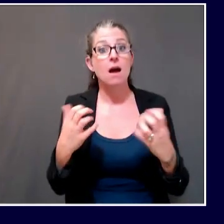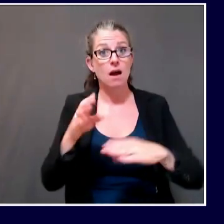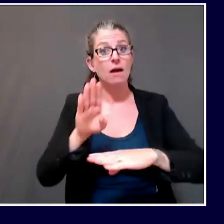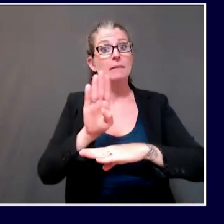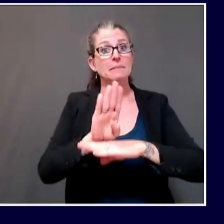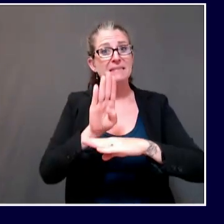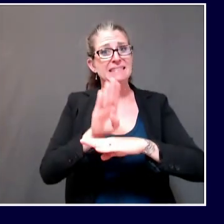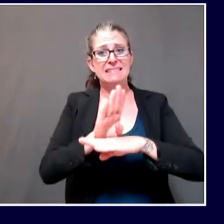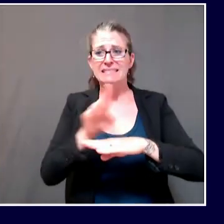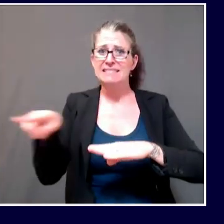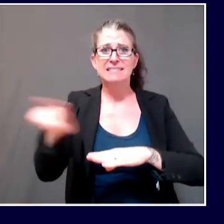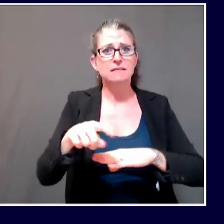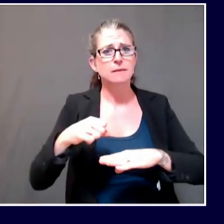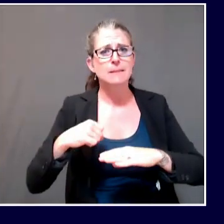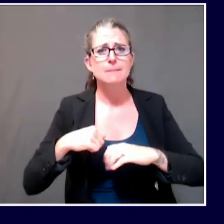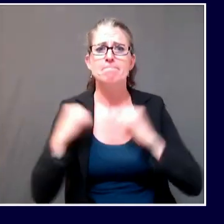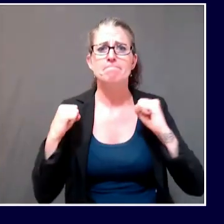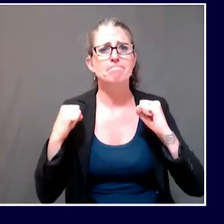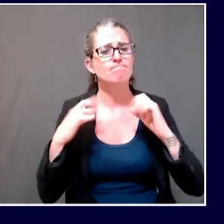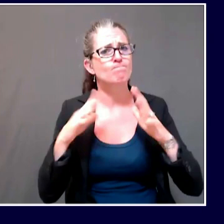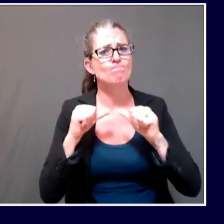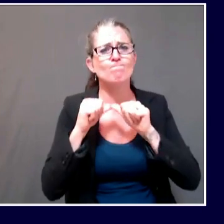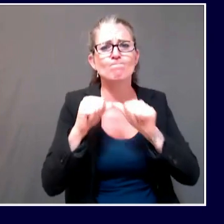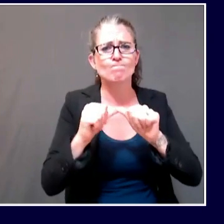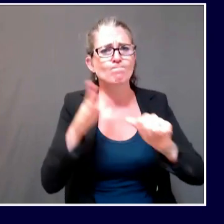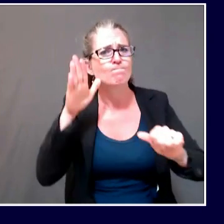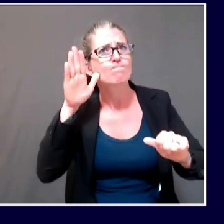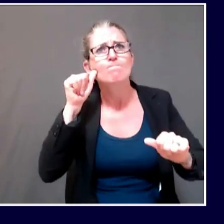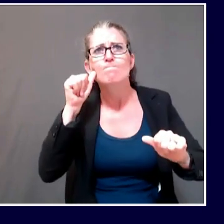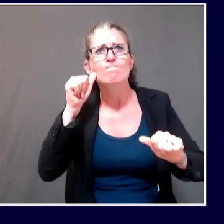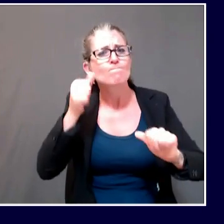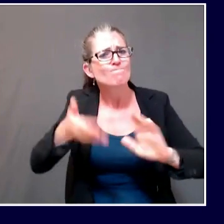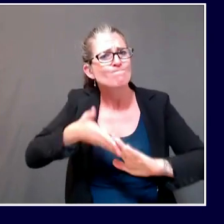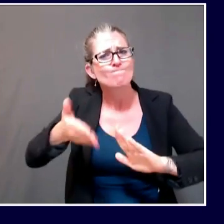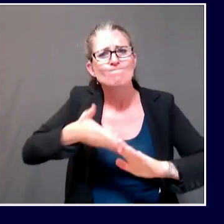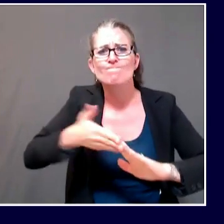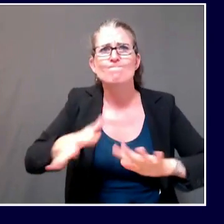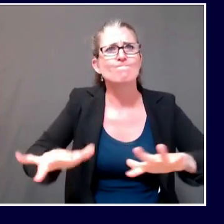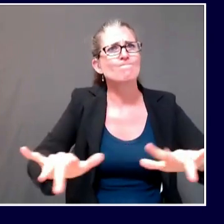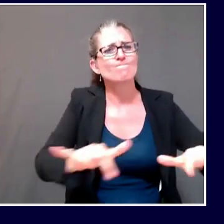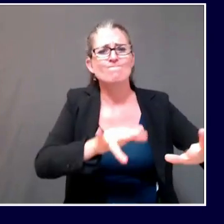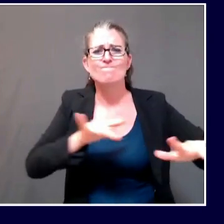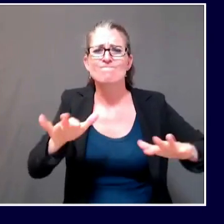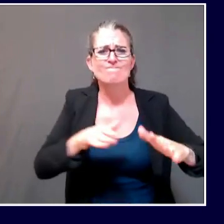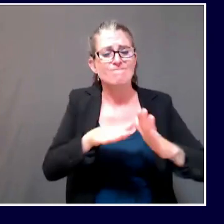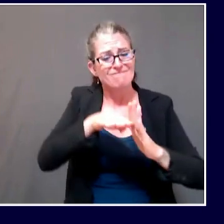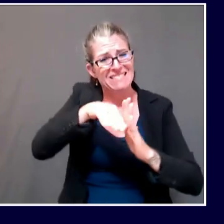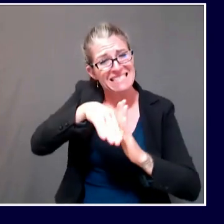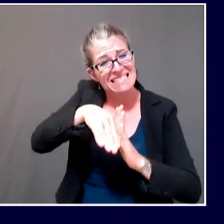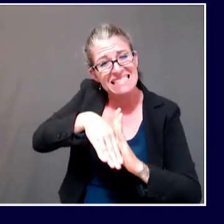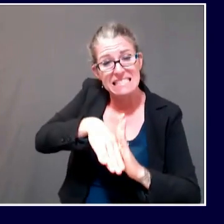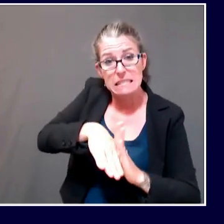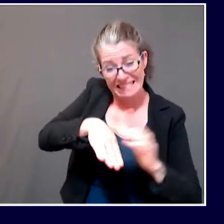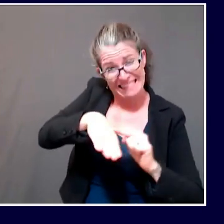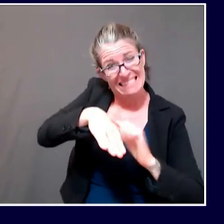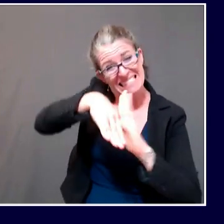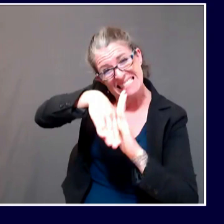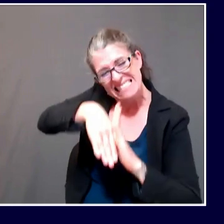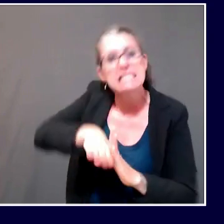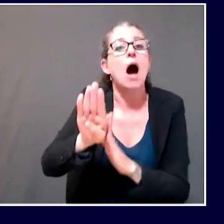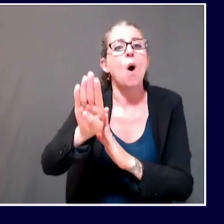we sincerely hope that Congress will step up to the plate and provide more relief to the people and to the state of Maine,